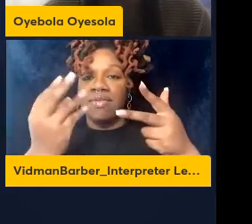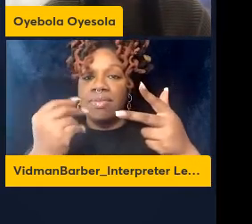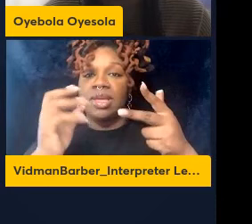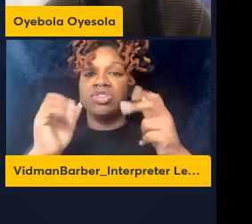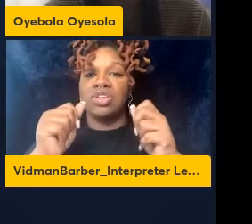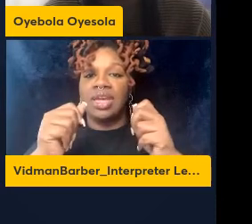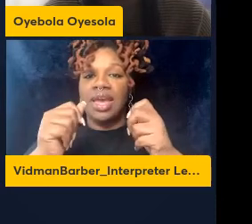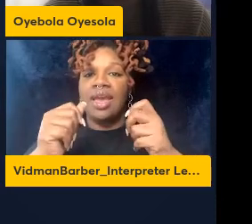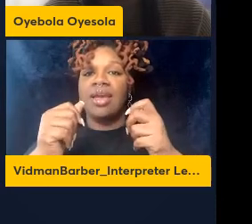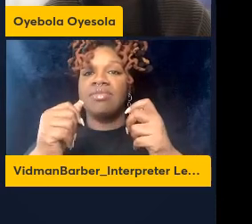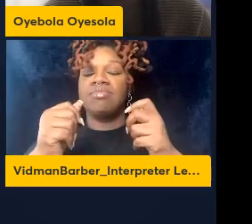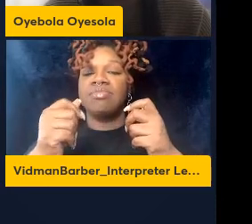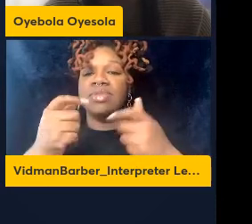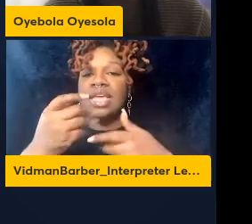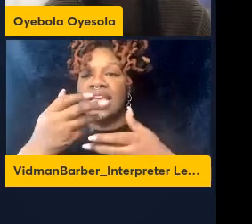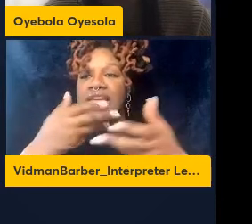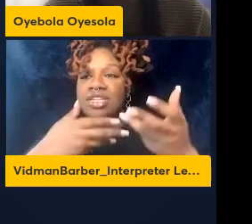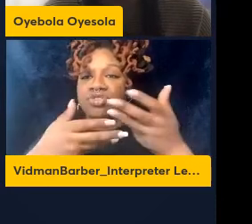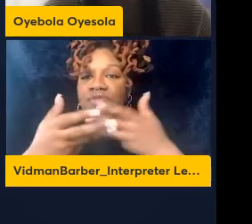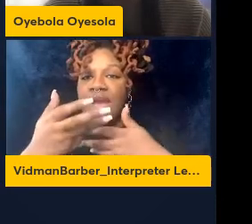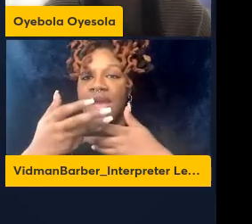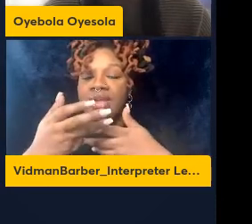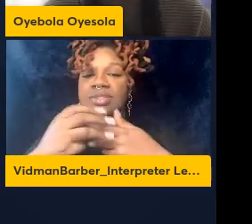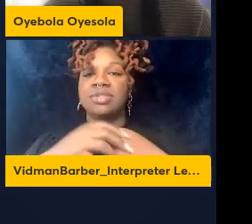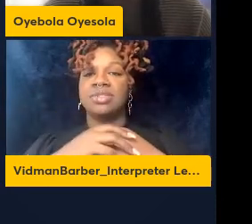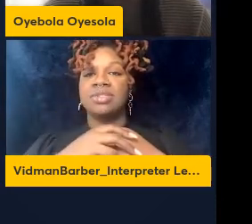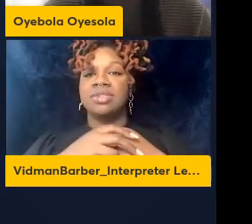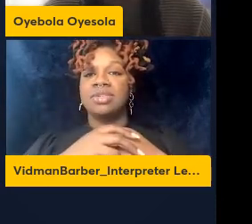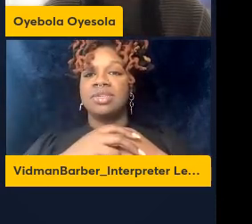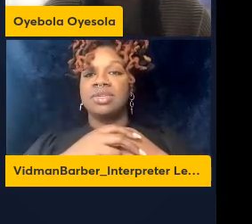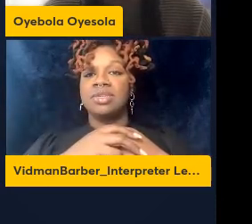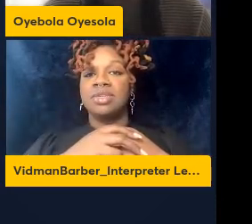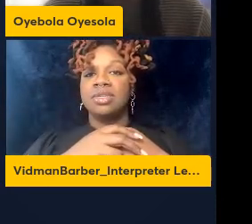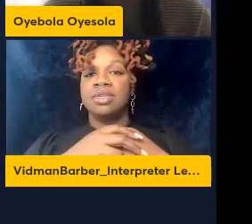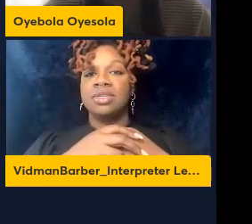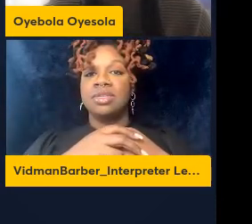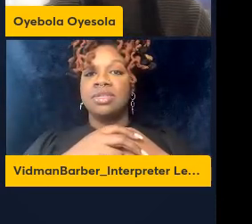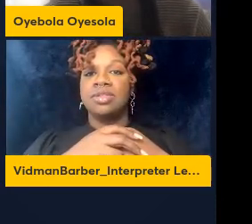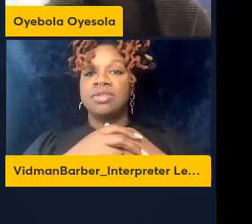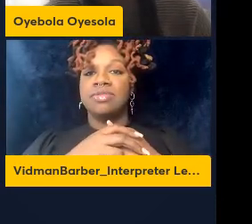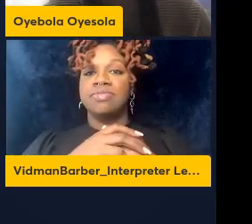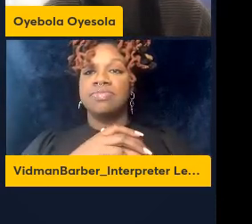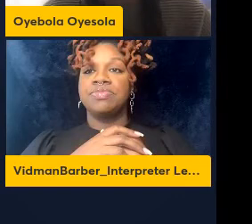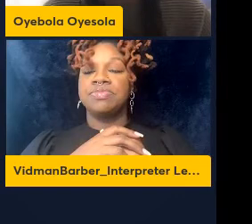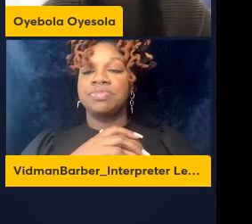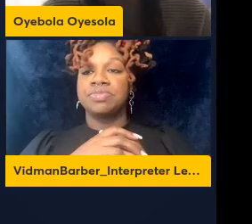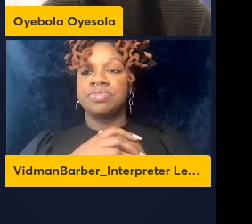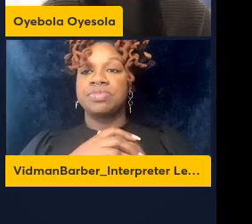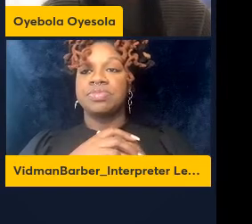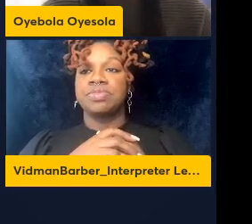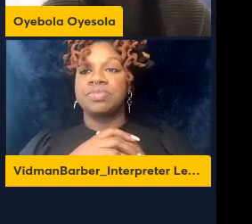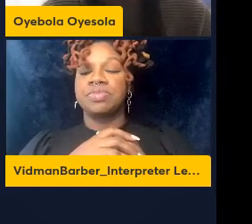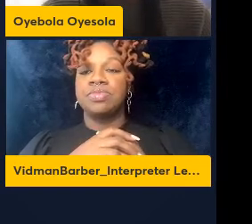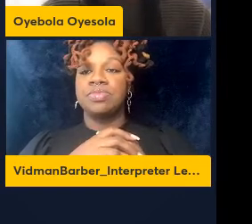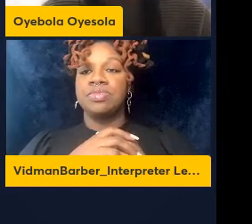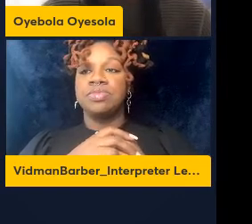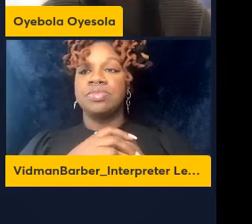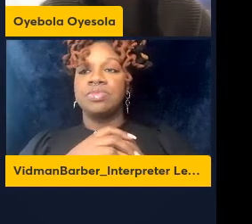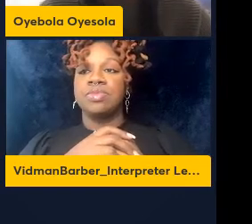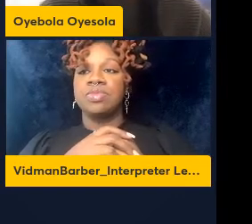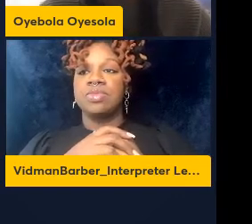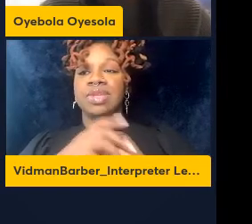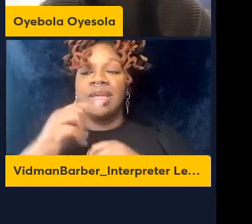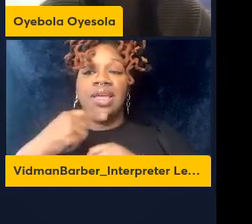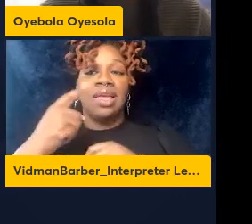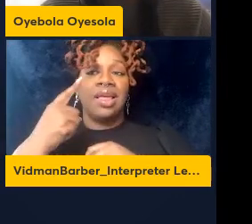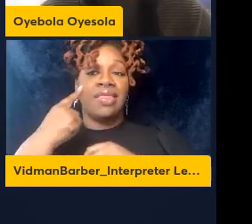influence differences in immune profile in the mesenteric environment but I think